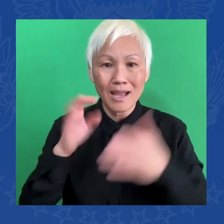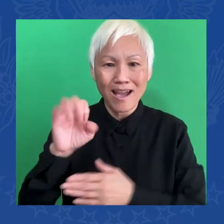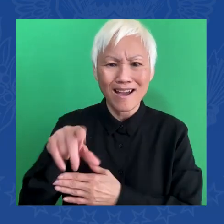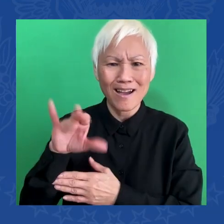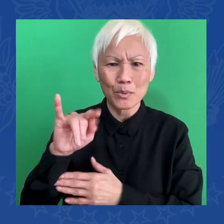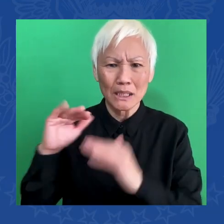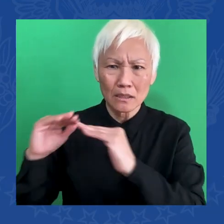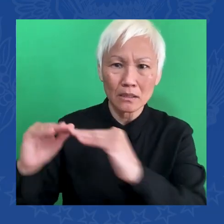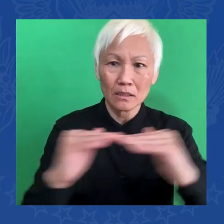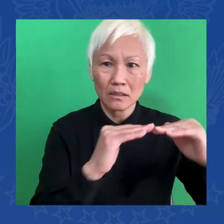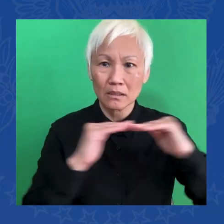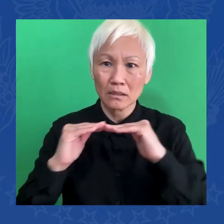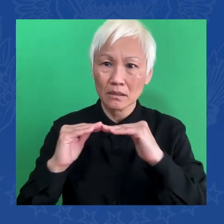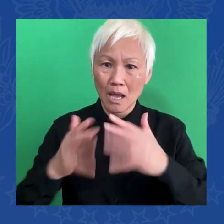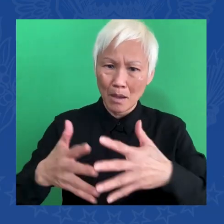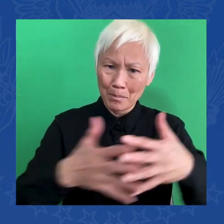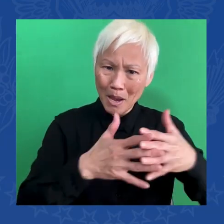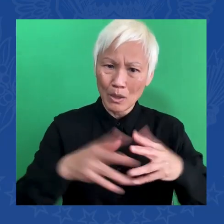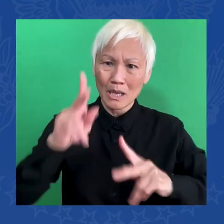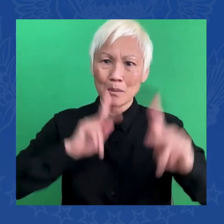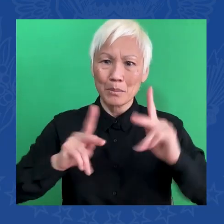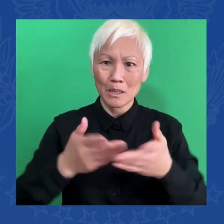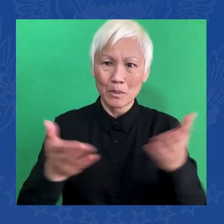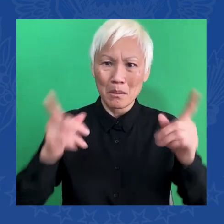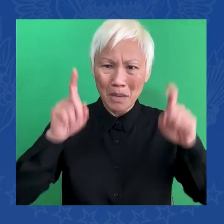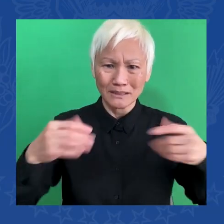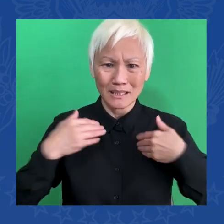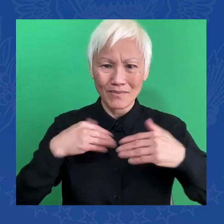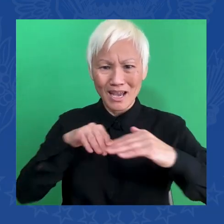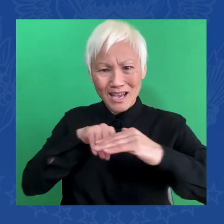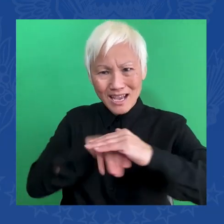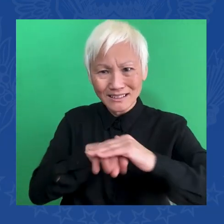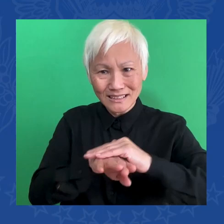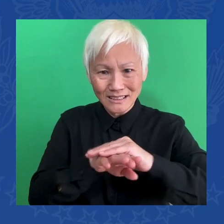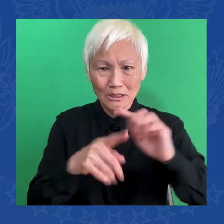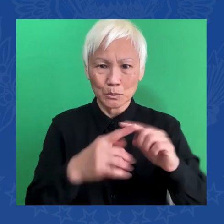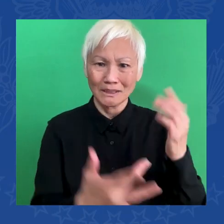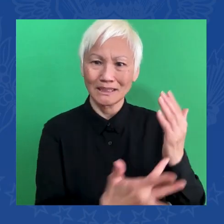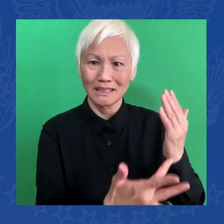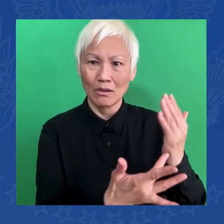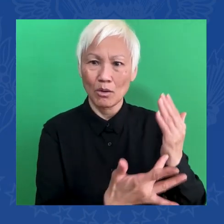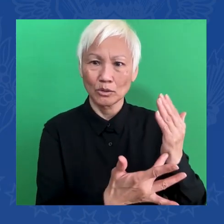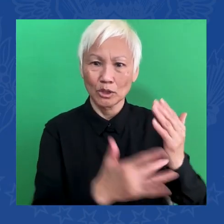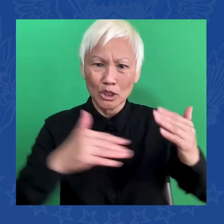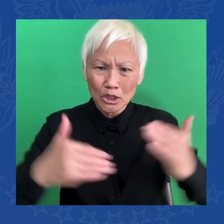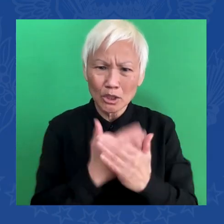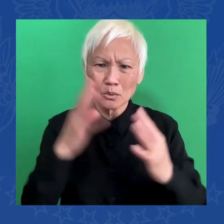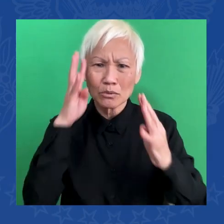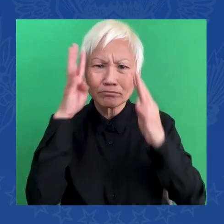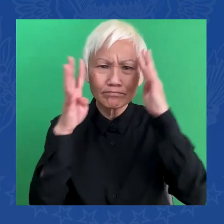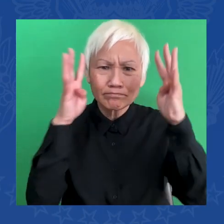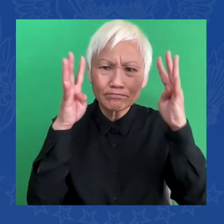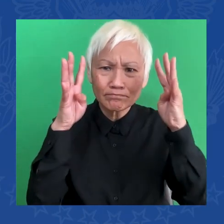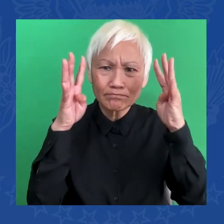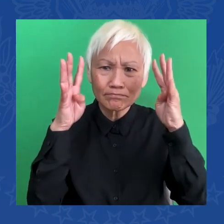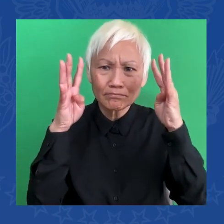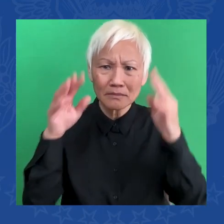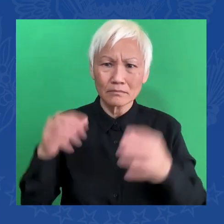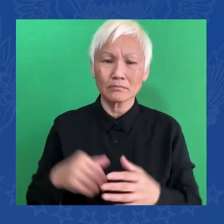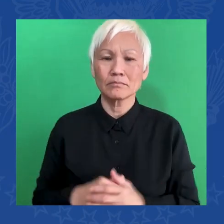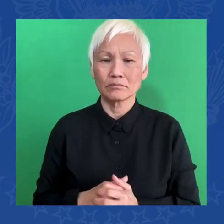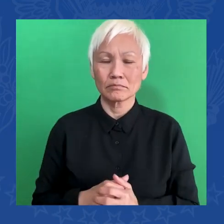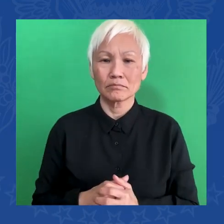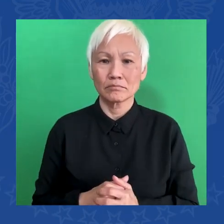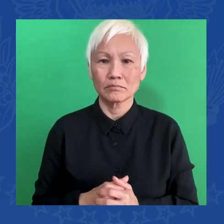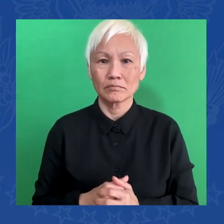impossible, make the impossible possible. And you've heard me say over and over again, America can